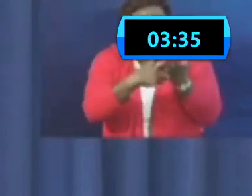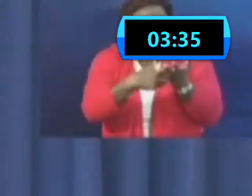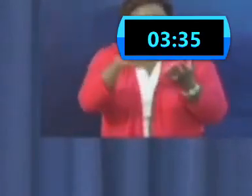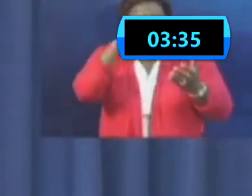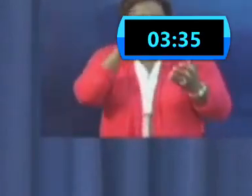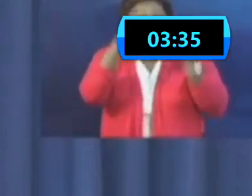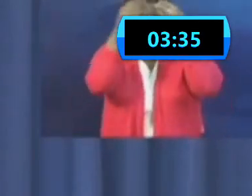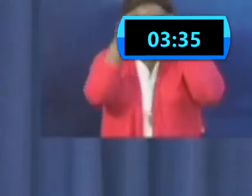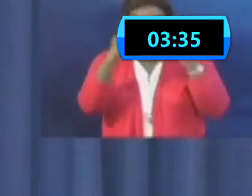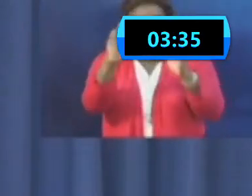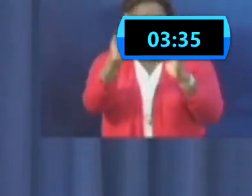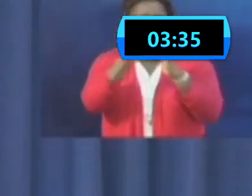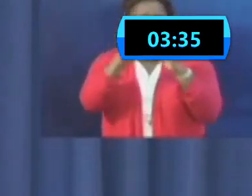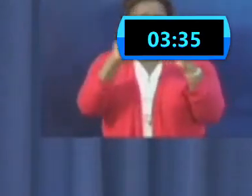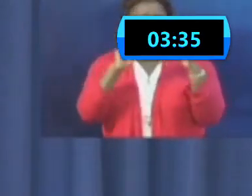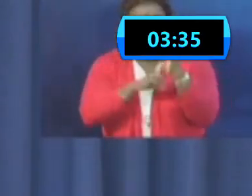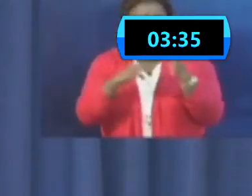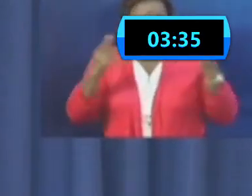deliberately.